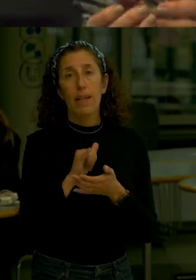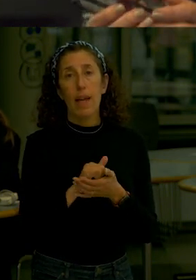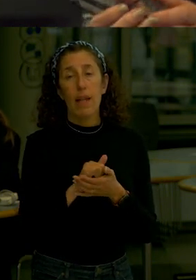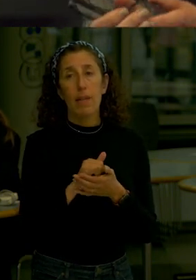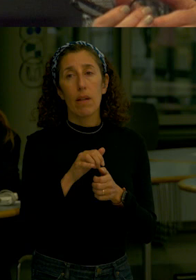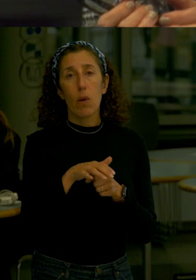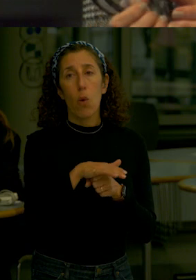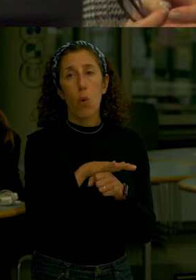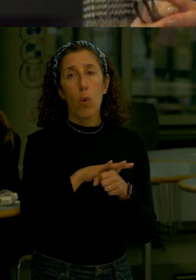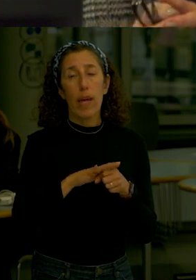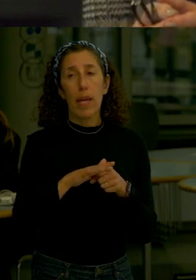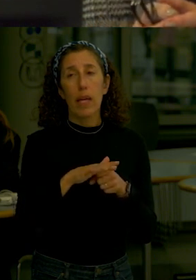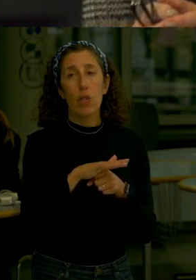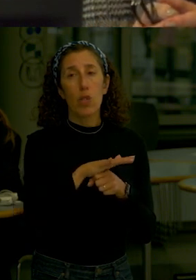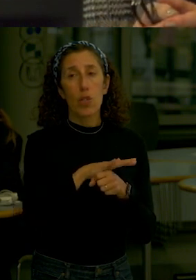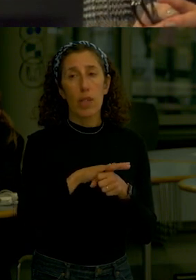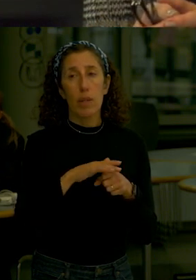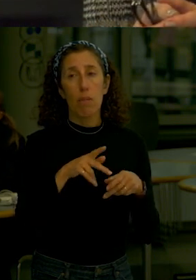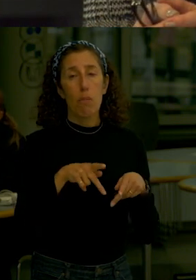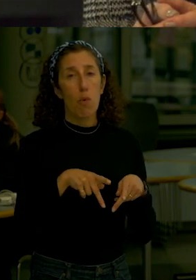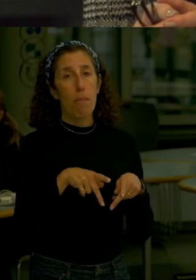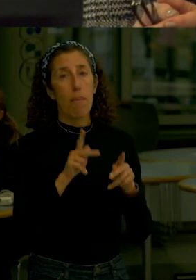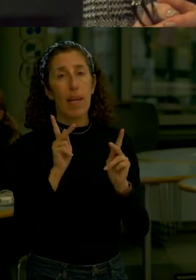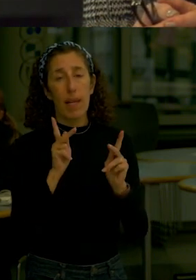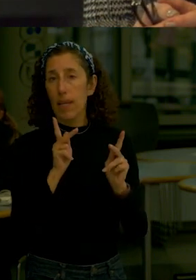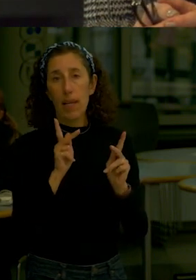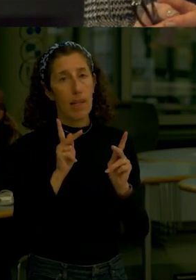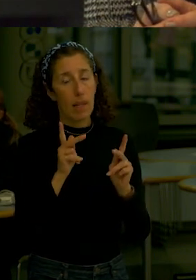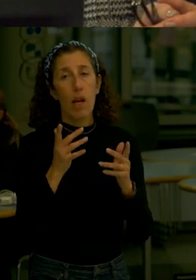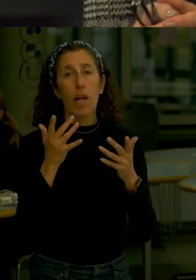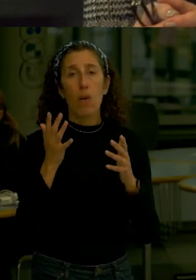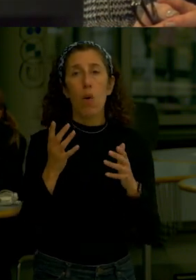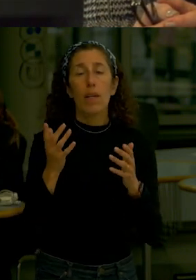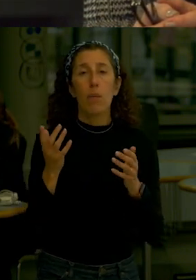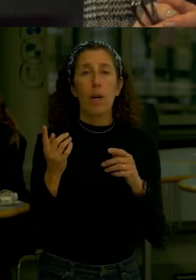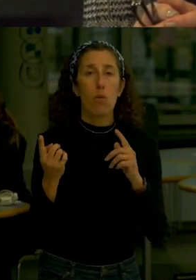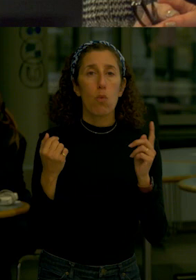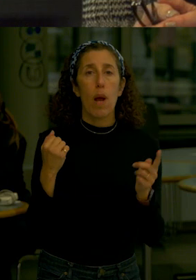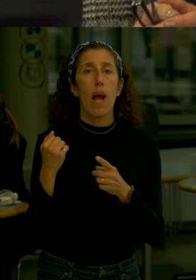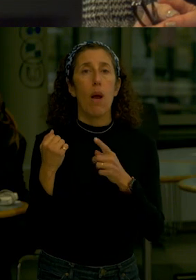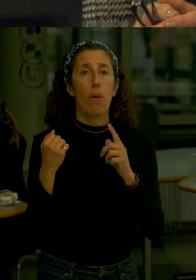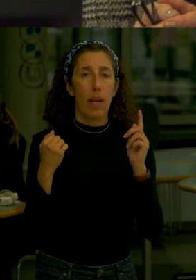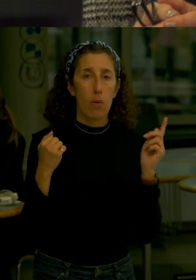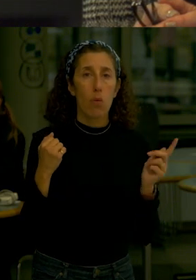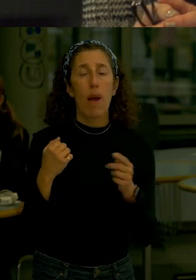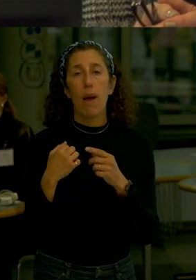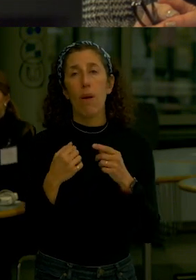Of the bridging structure permitted We went round and round and round about this